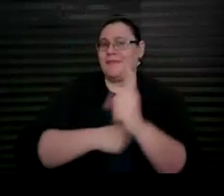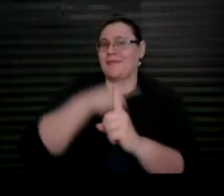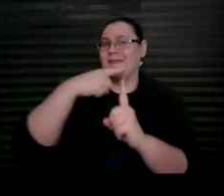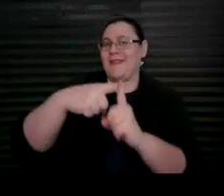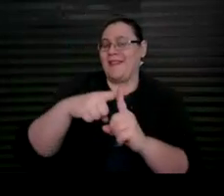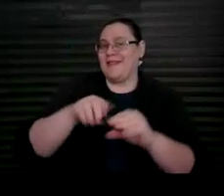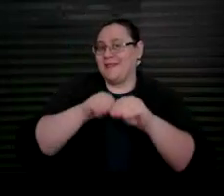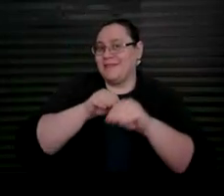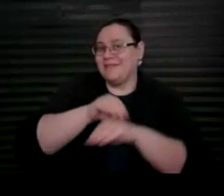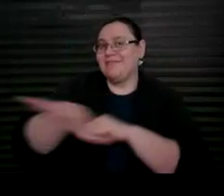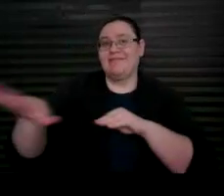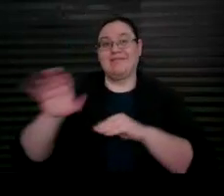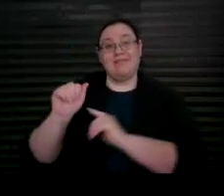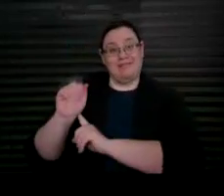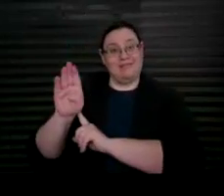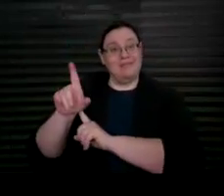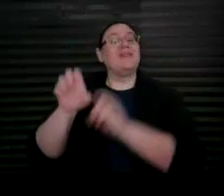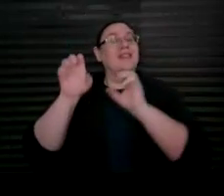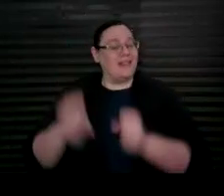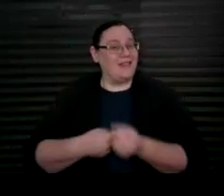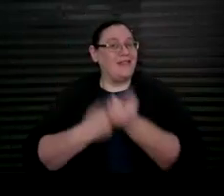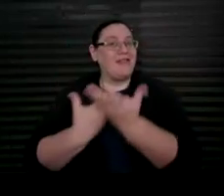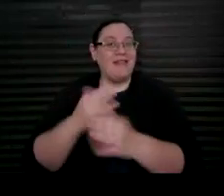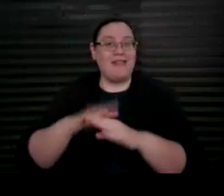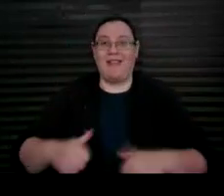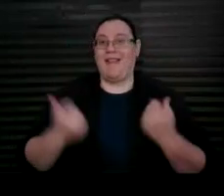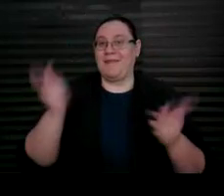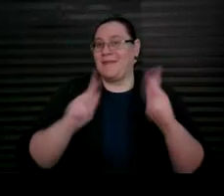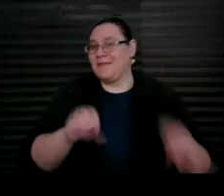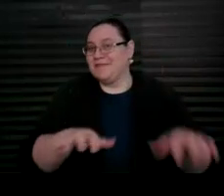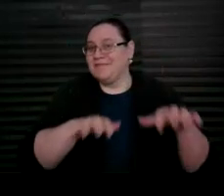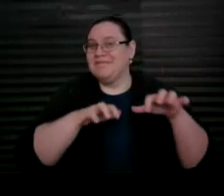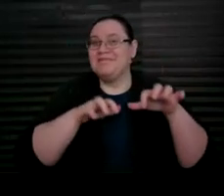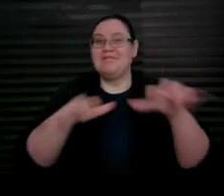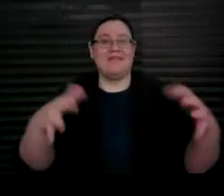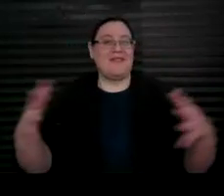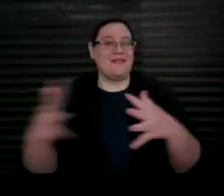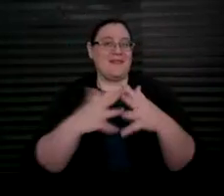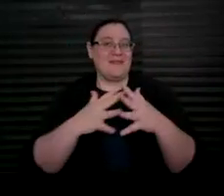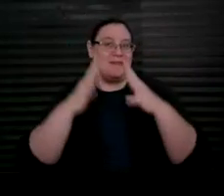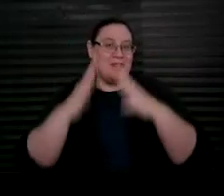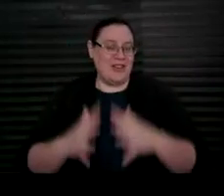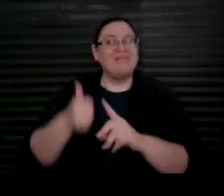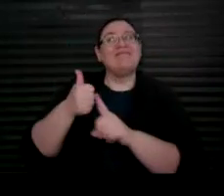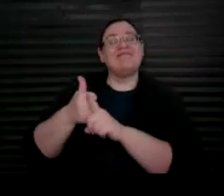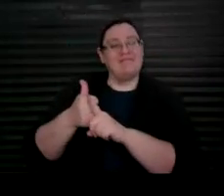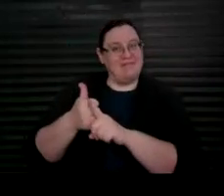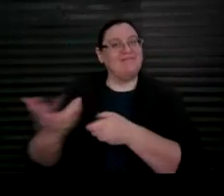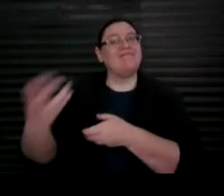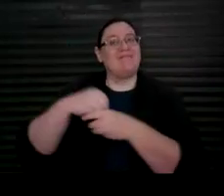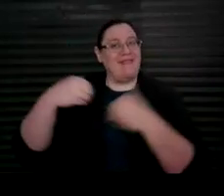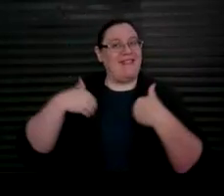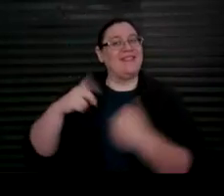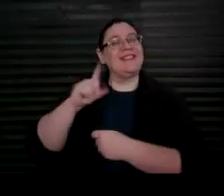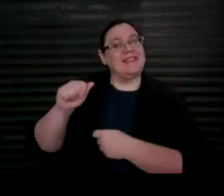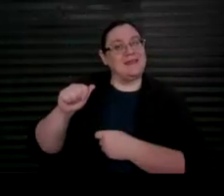ABLE can have on the lives of millions of Americans who have a disability and their